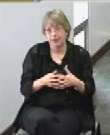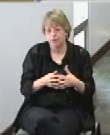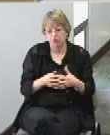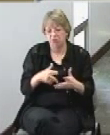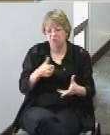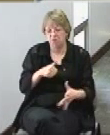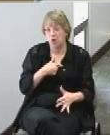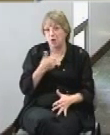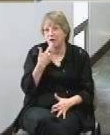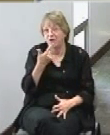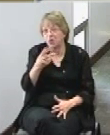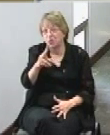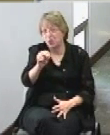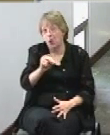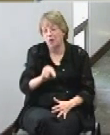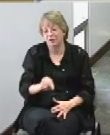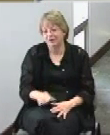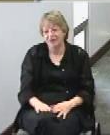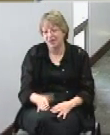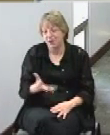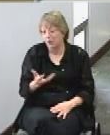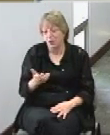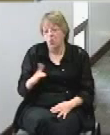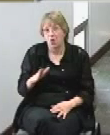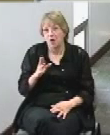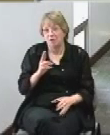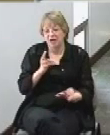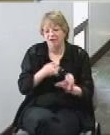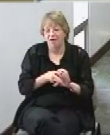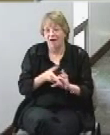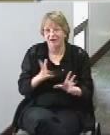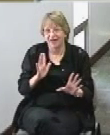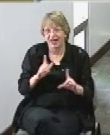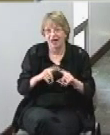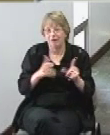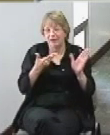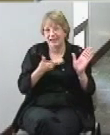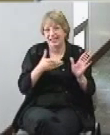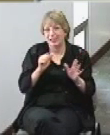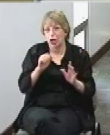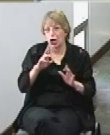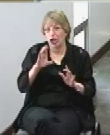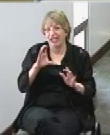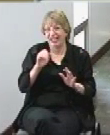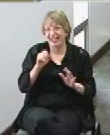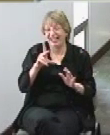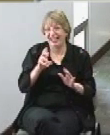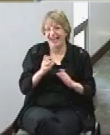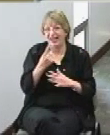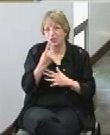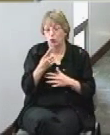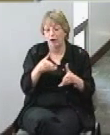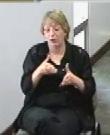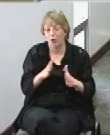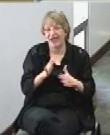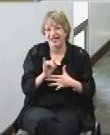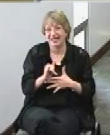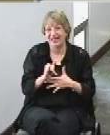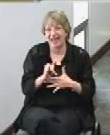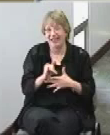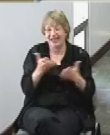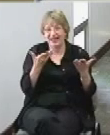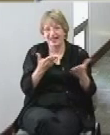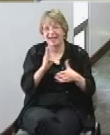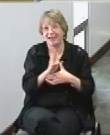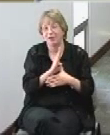would have said no that's not something we want to do but this arcade is is one of the ways that these